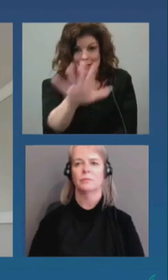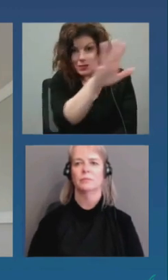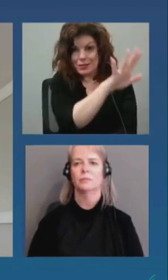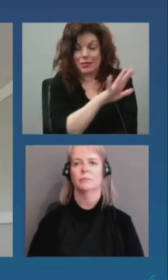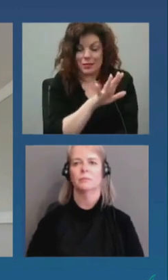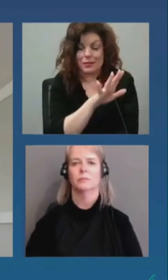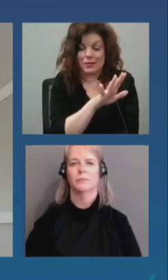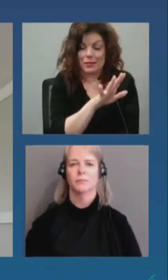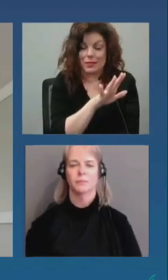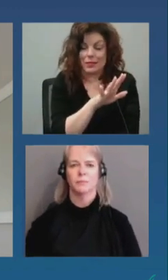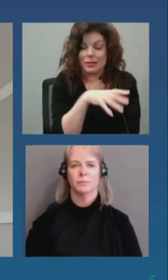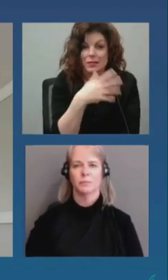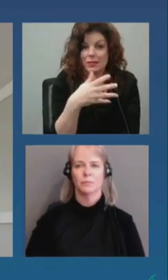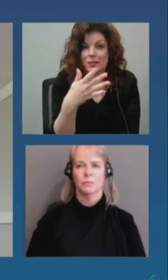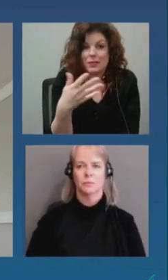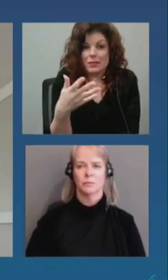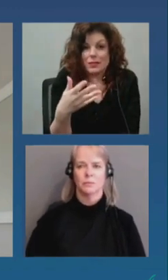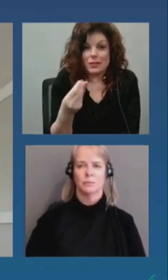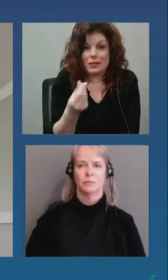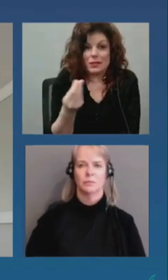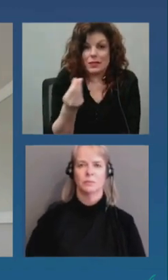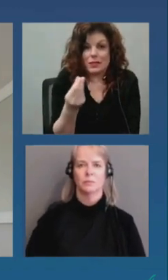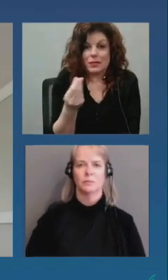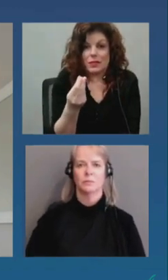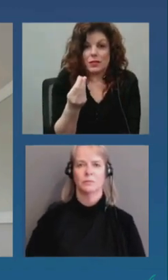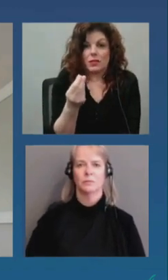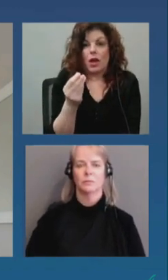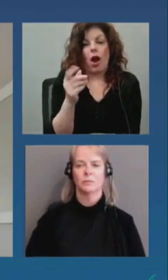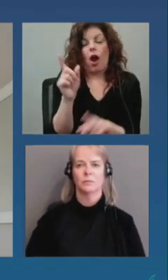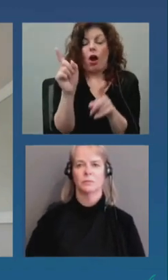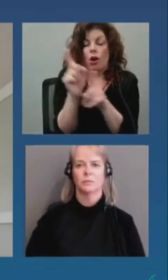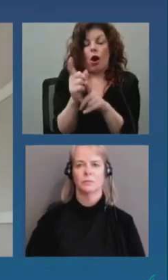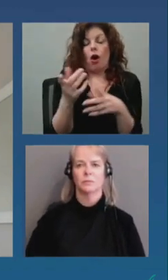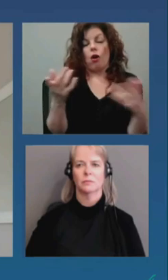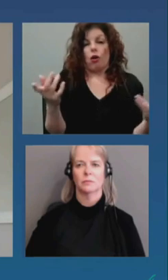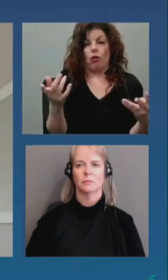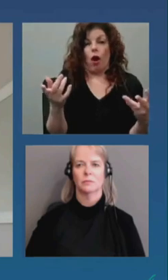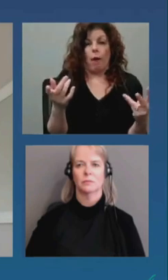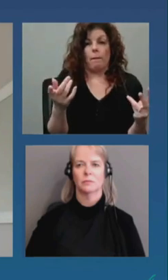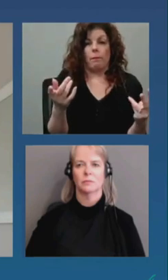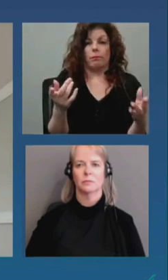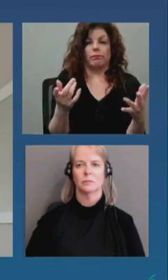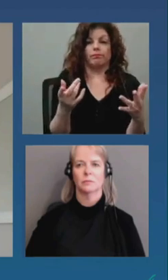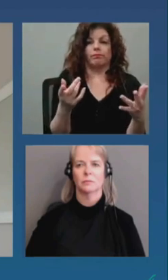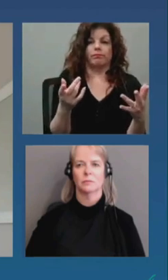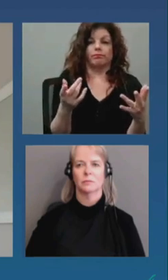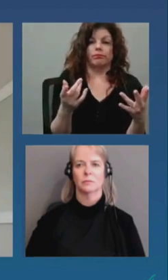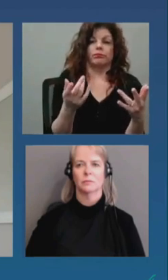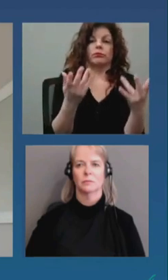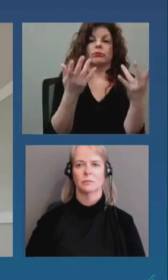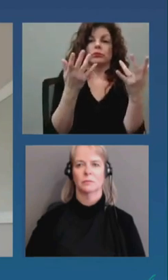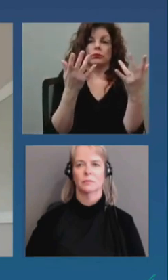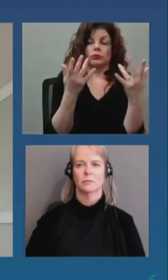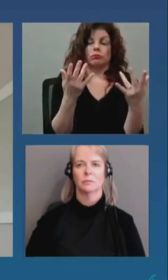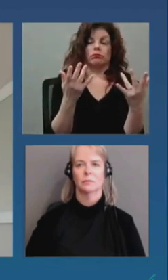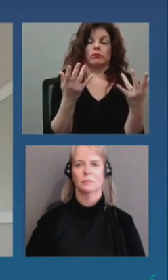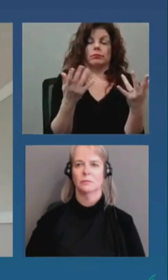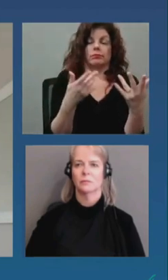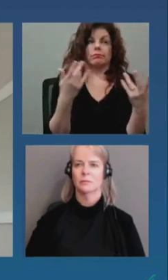essentiellement de relâcher certaines des mesures associées à la zone rouge notamment le nombre de places qui qu'on